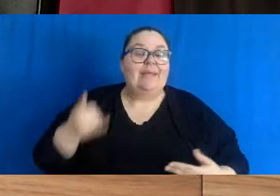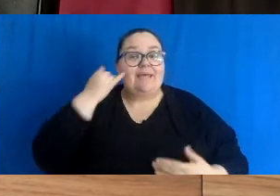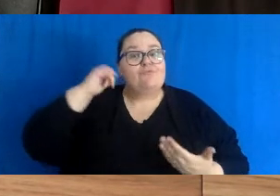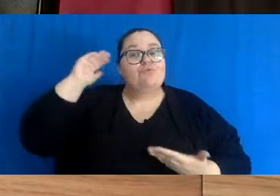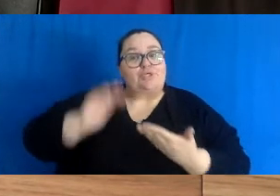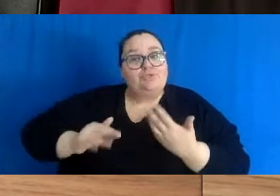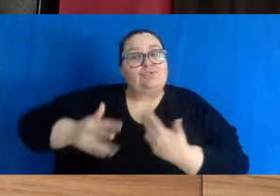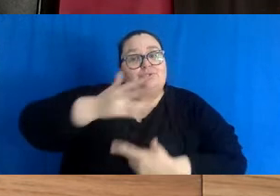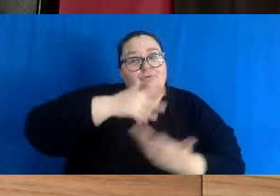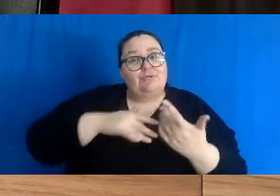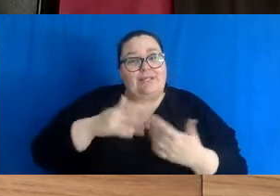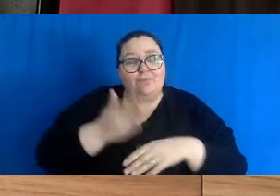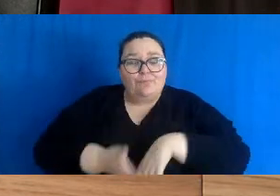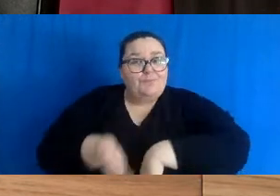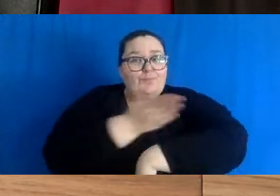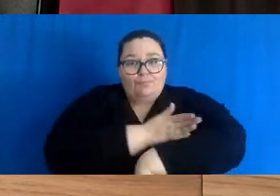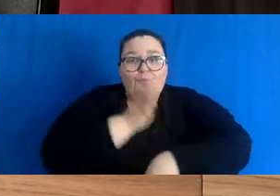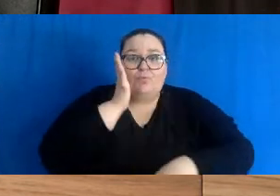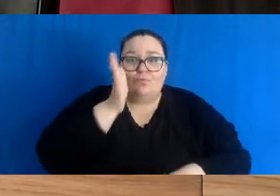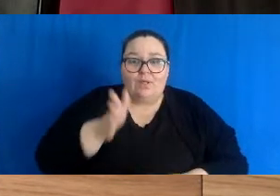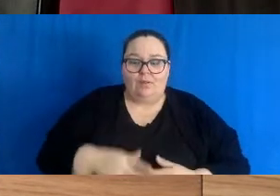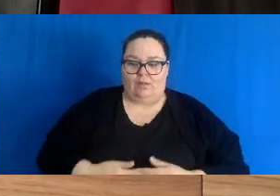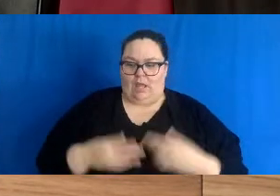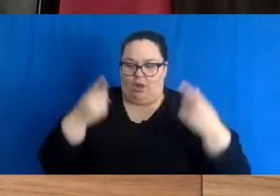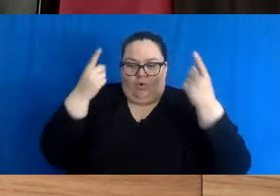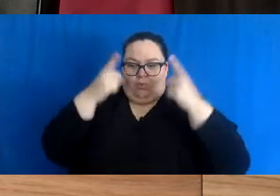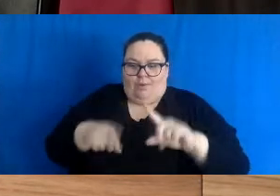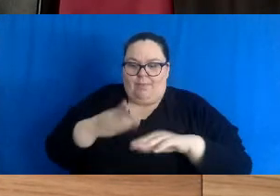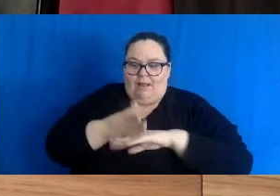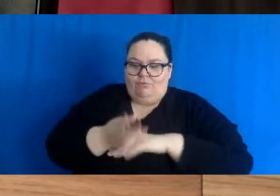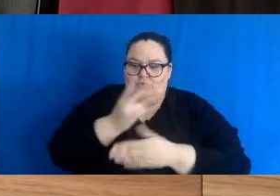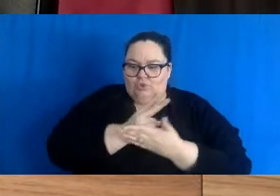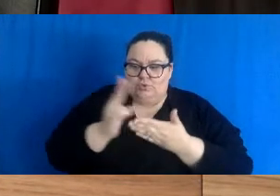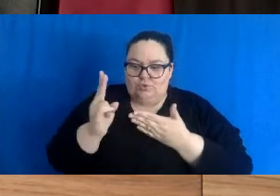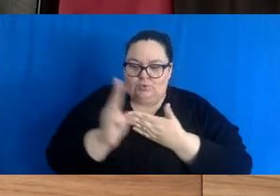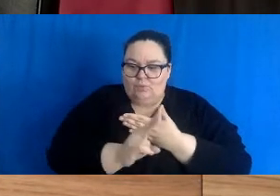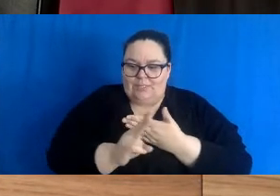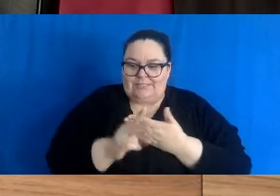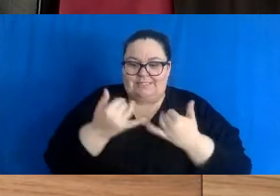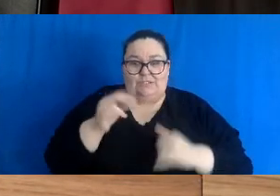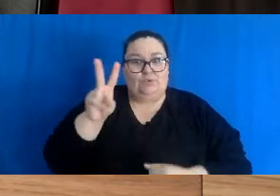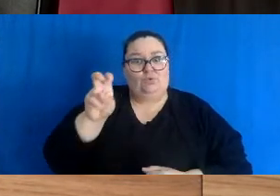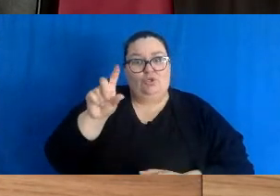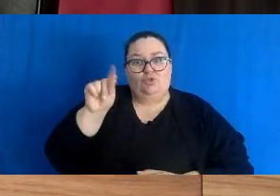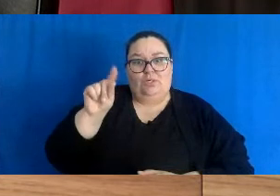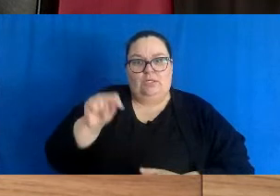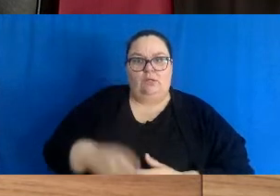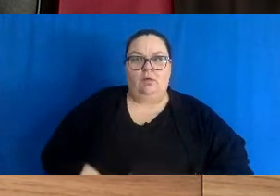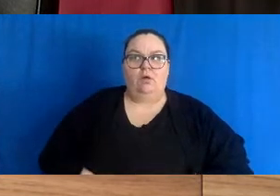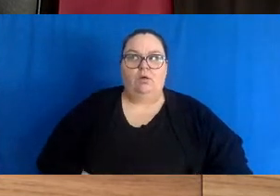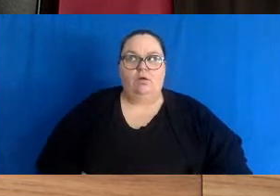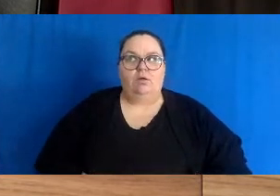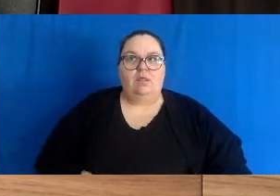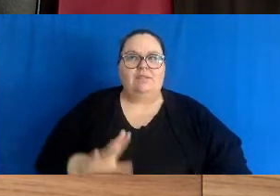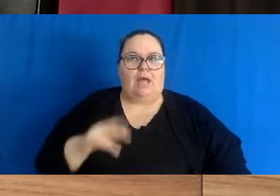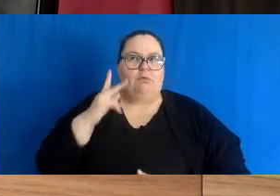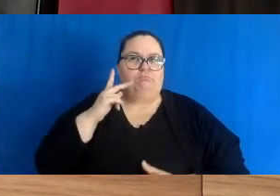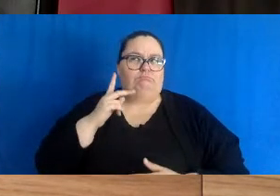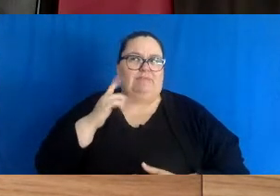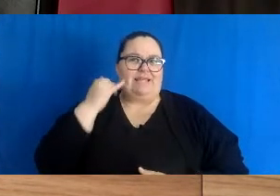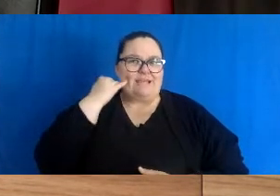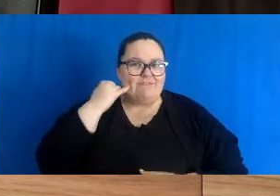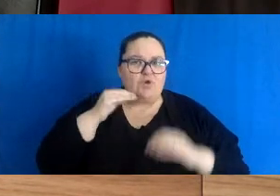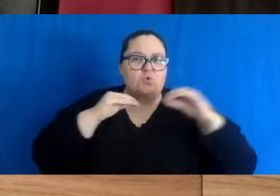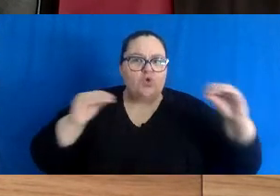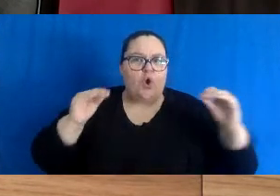talked earlier about, you know, what happens at the end of two weeks and we're still at 220? Well, that was assuming no reduction in contacts. If we